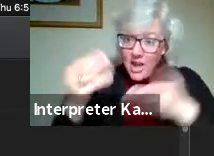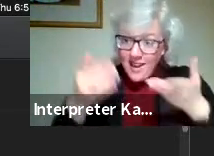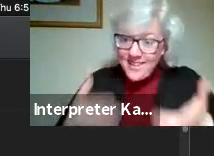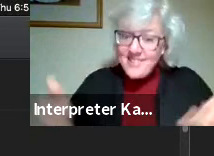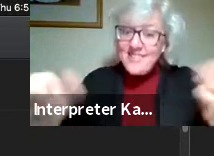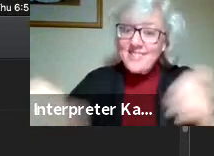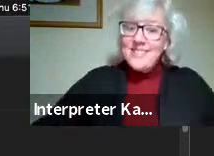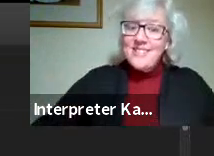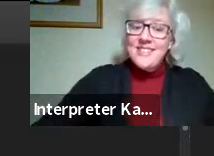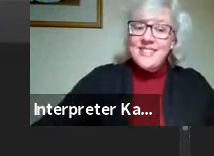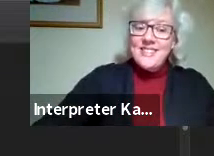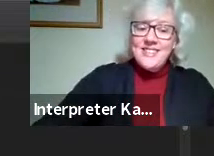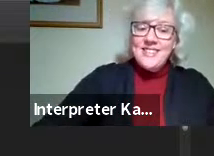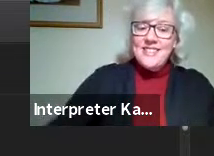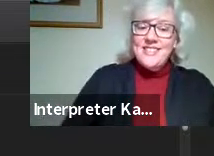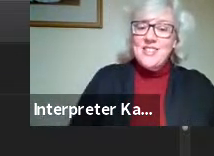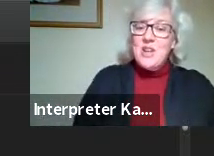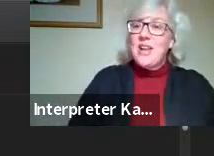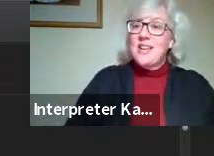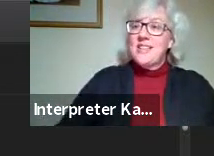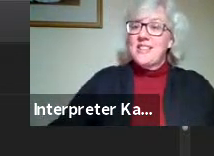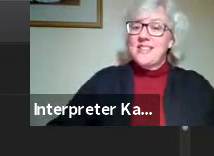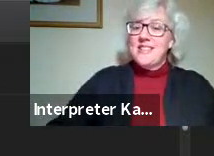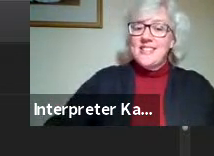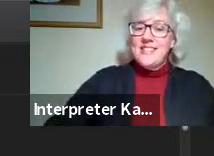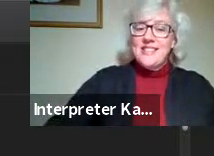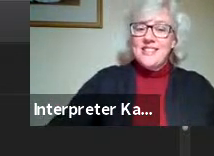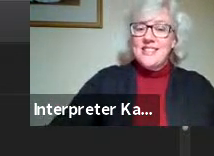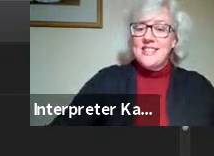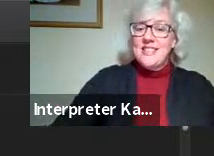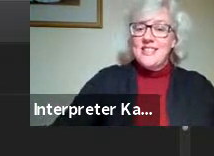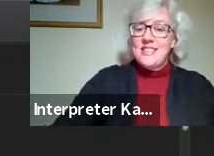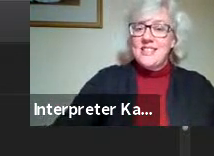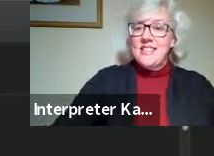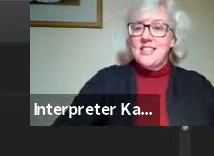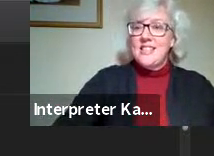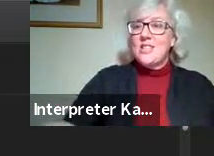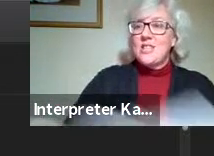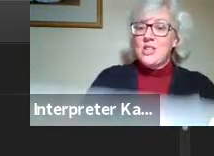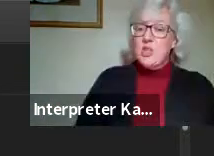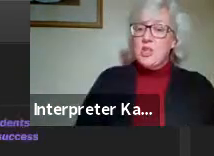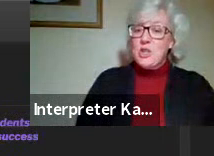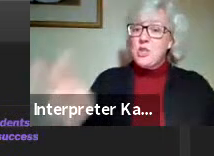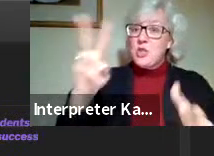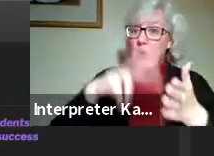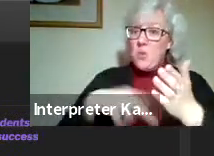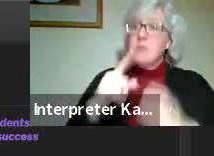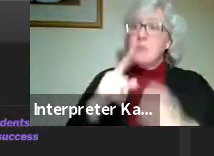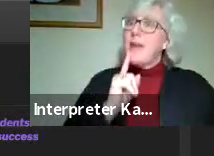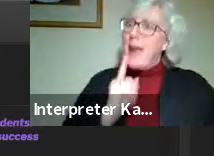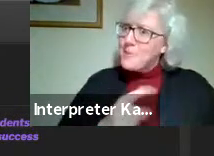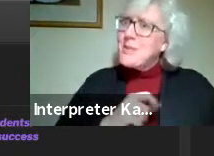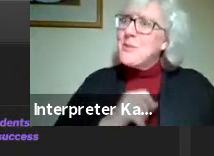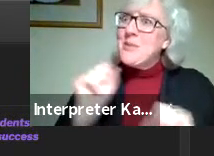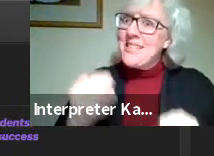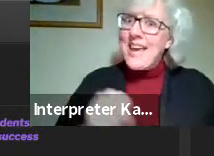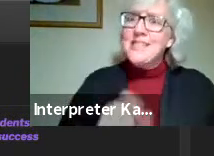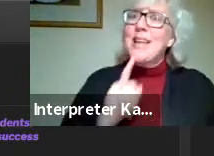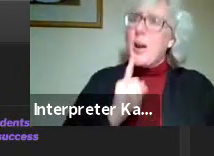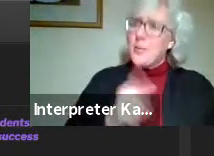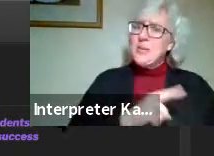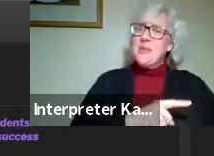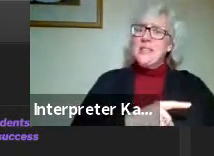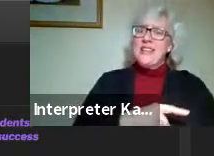have the honors of reading through the list of our graduates? Absolutely. Absolutely.